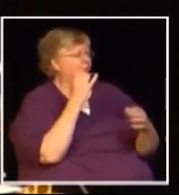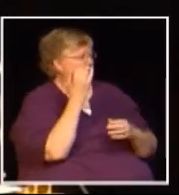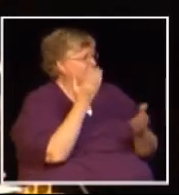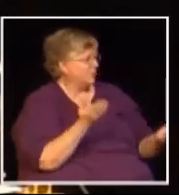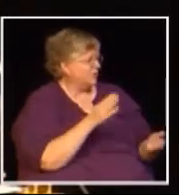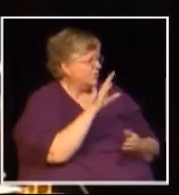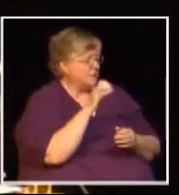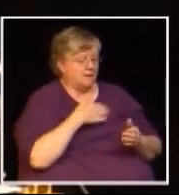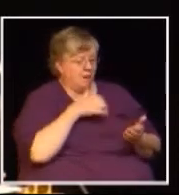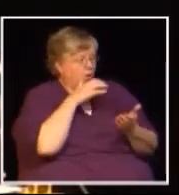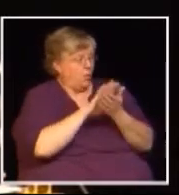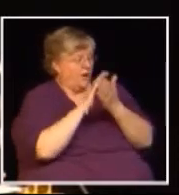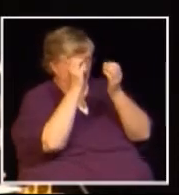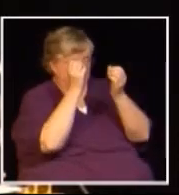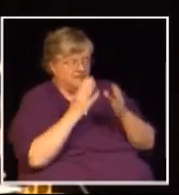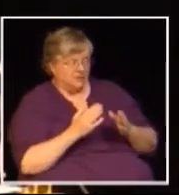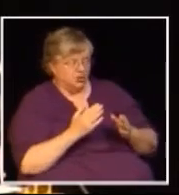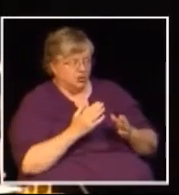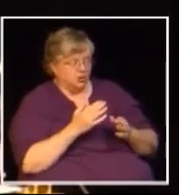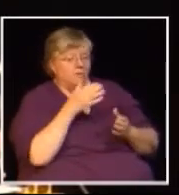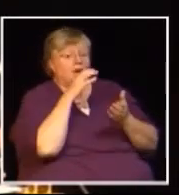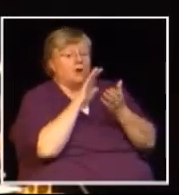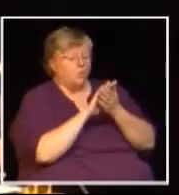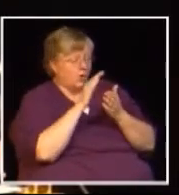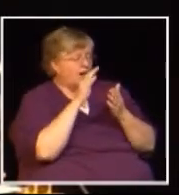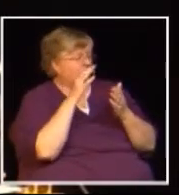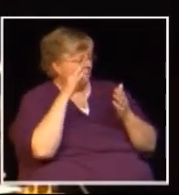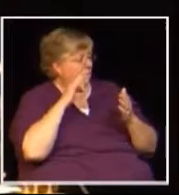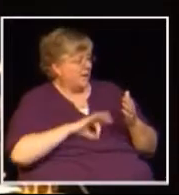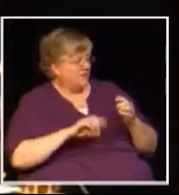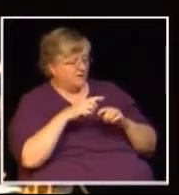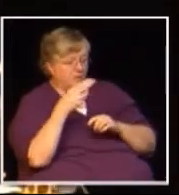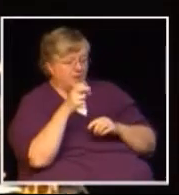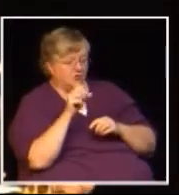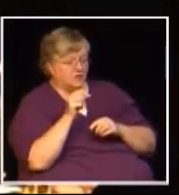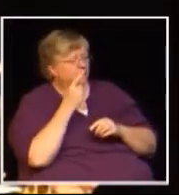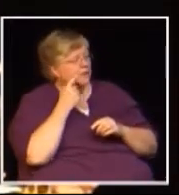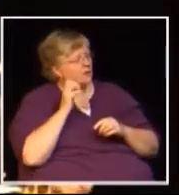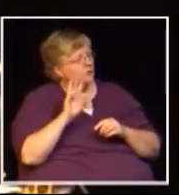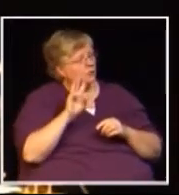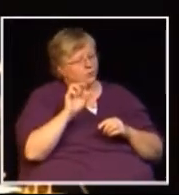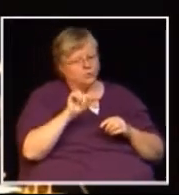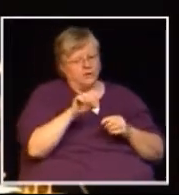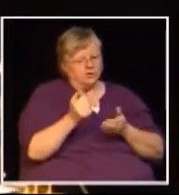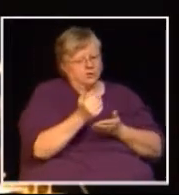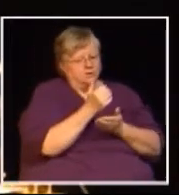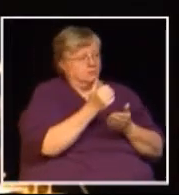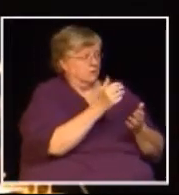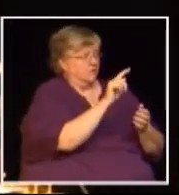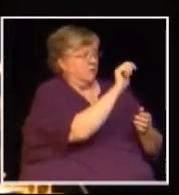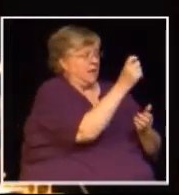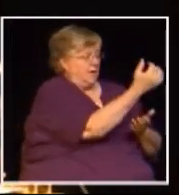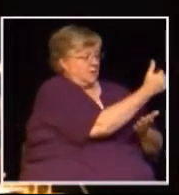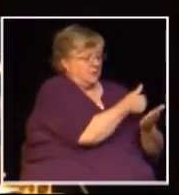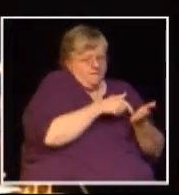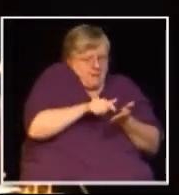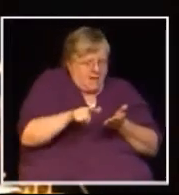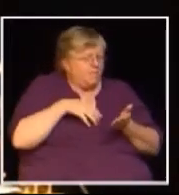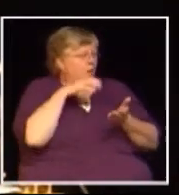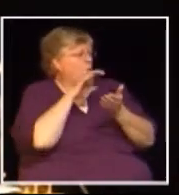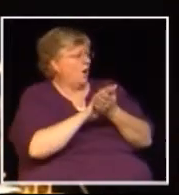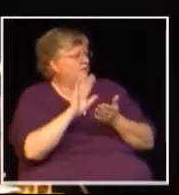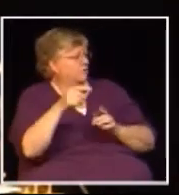my wife's a teacher and the reason she benefits from this is first of all her wages are paid from tax dollars collected